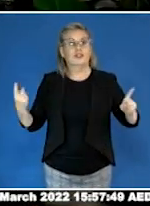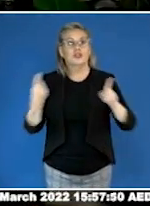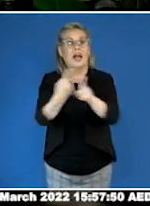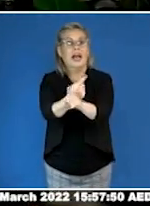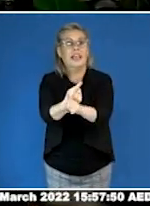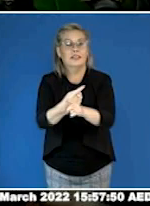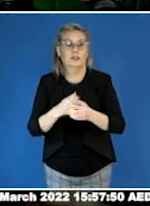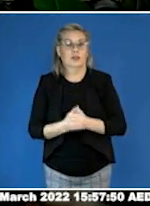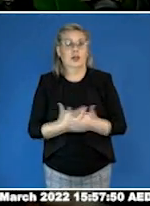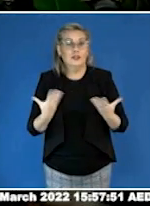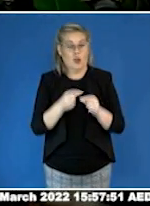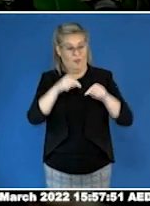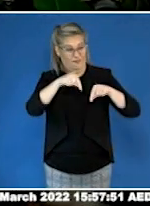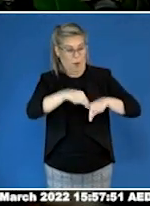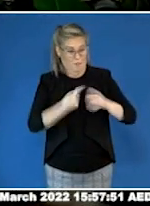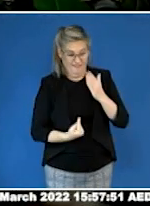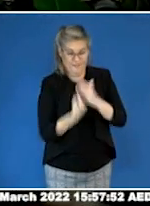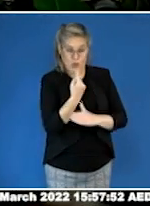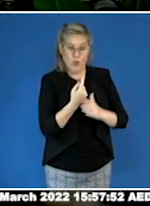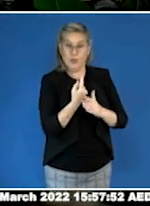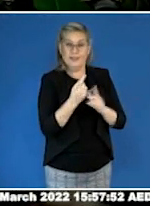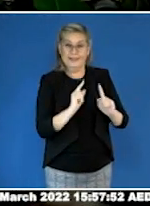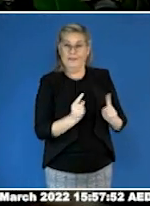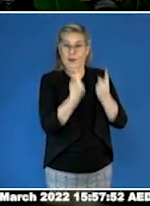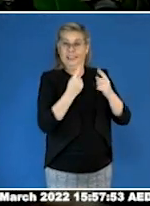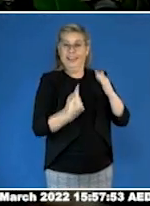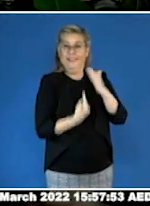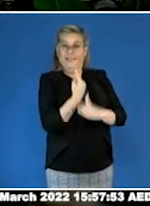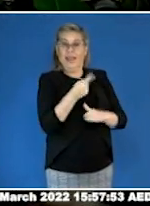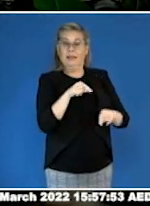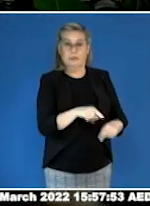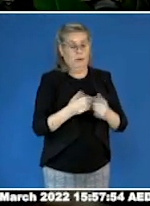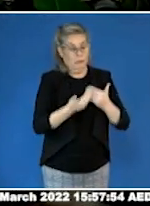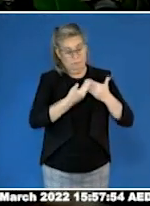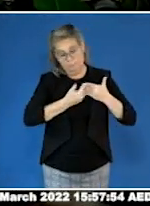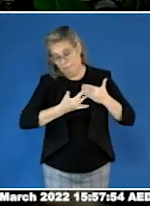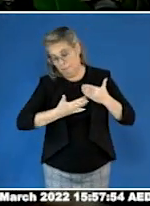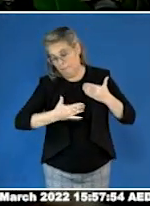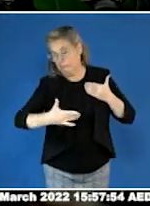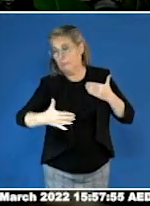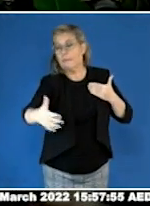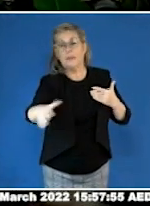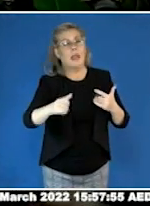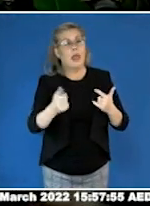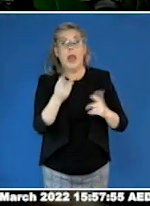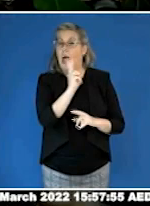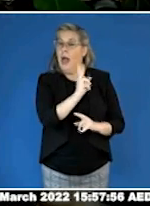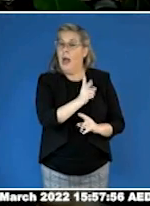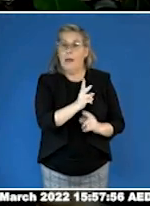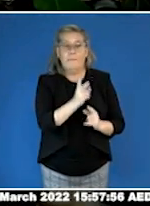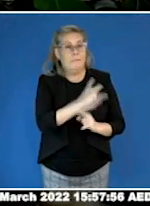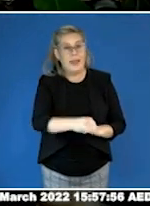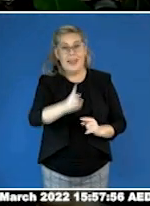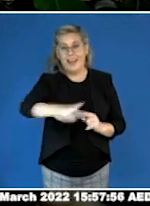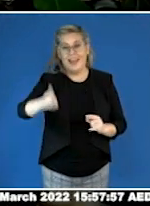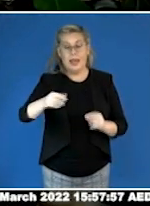hosted thousands of lady bugs at events. We've evolved to online events so we can reach every corner of Australia. And in the process,